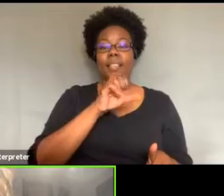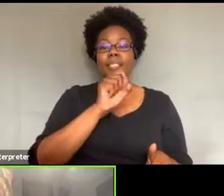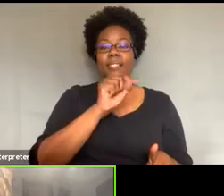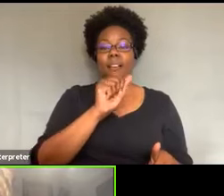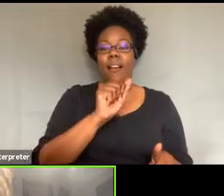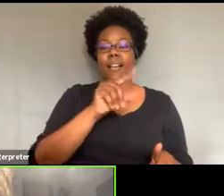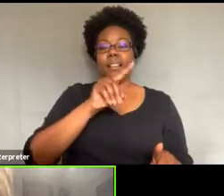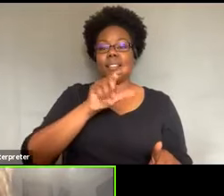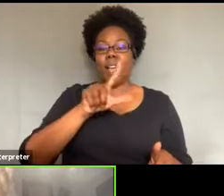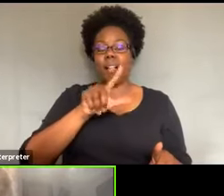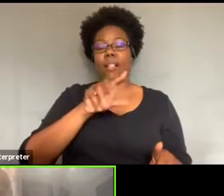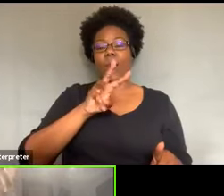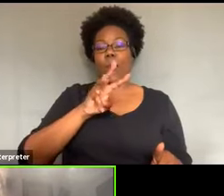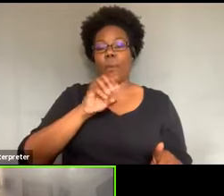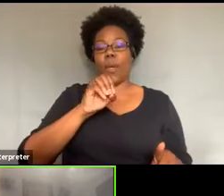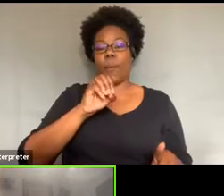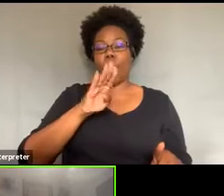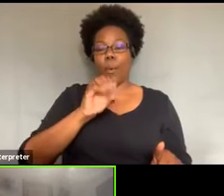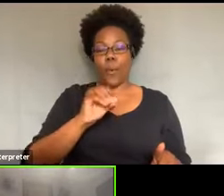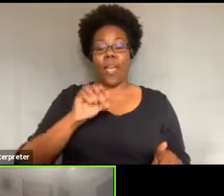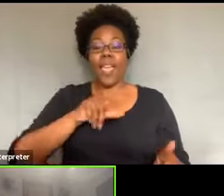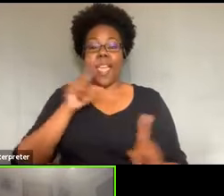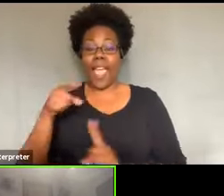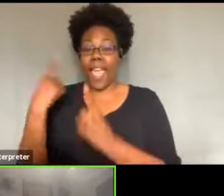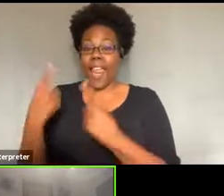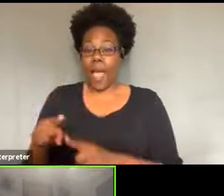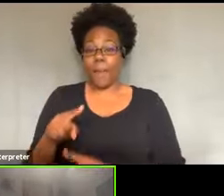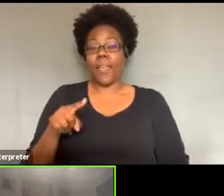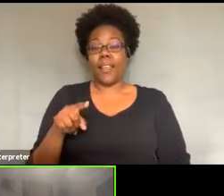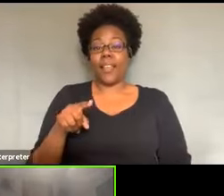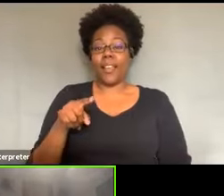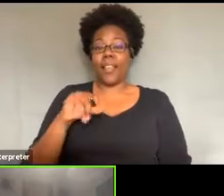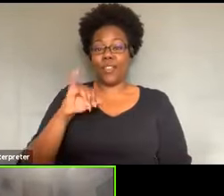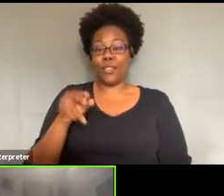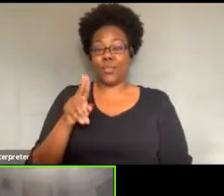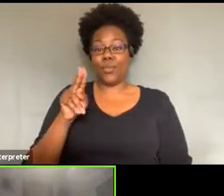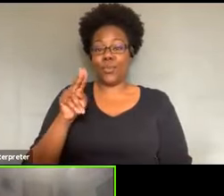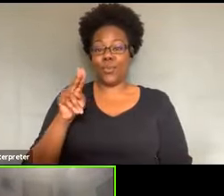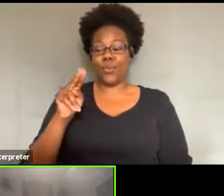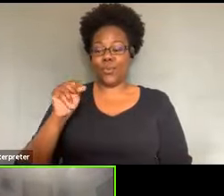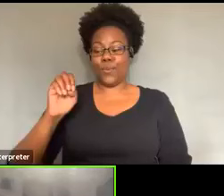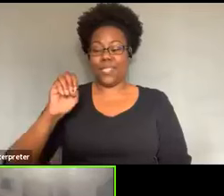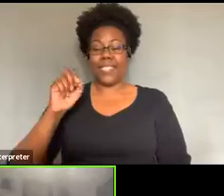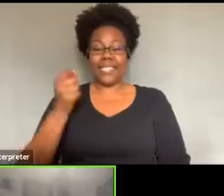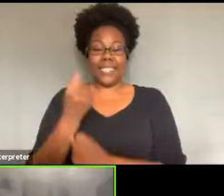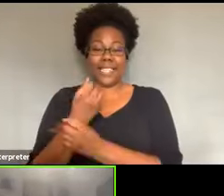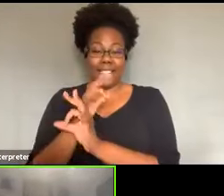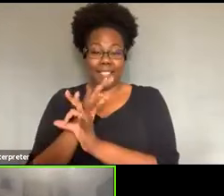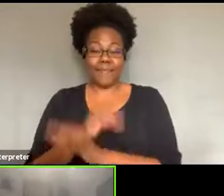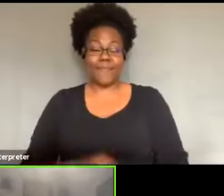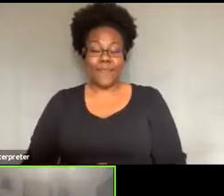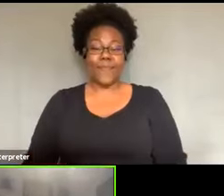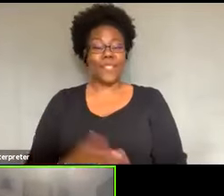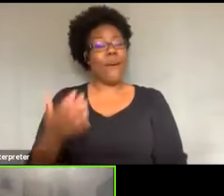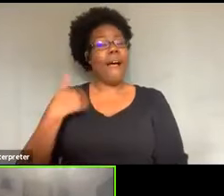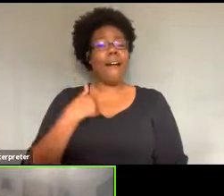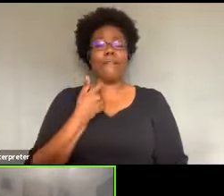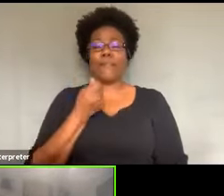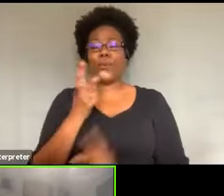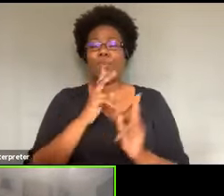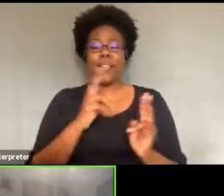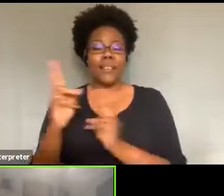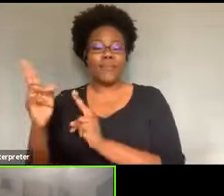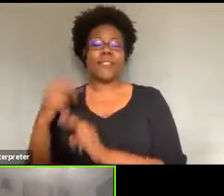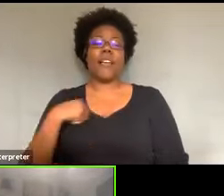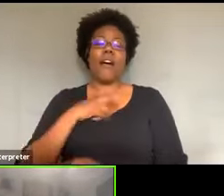27 year old love story. And I'm all I'm going to say is guess who, but we have these tidbits and of course we're going to dance. We have a wonderful program